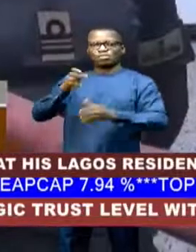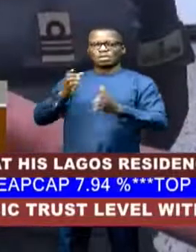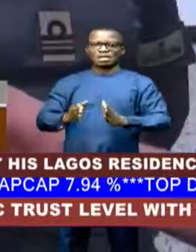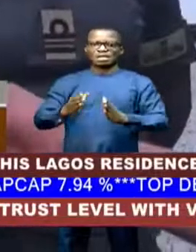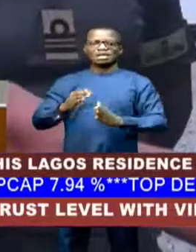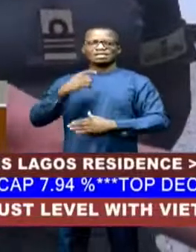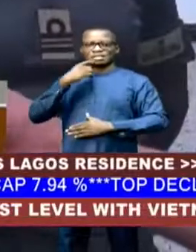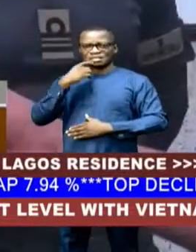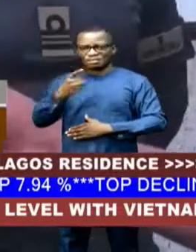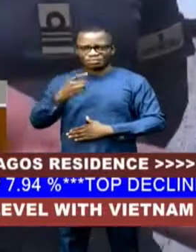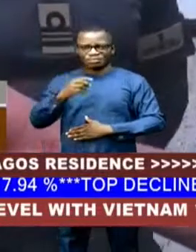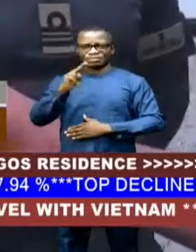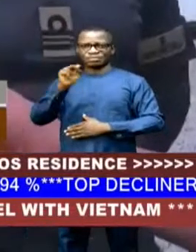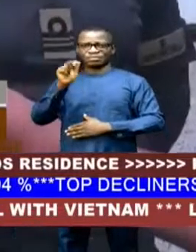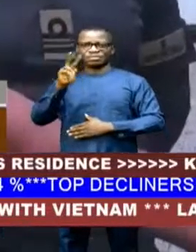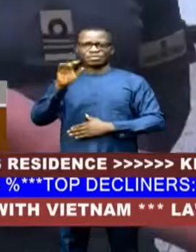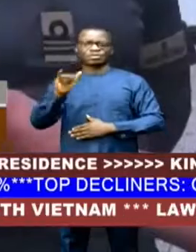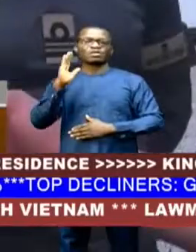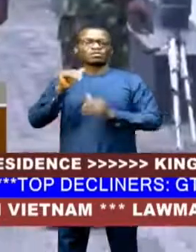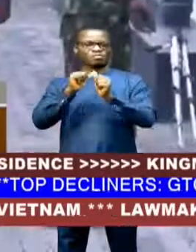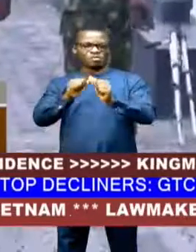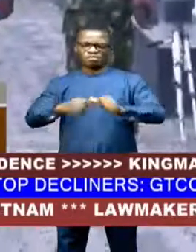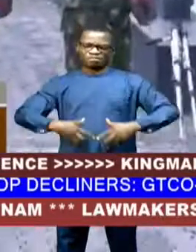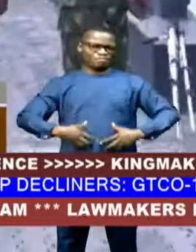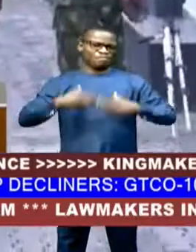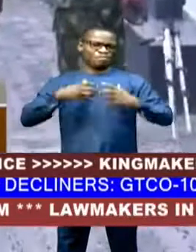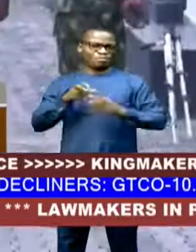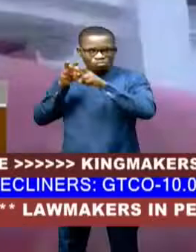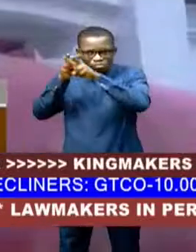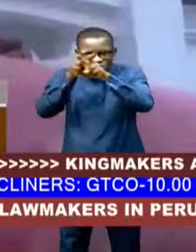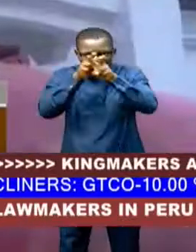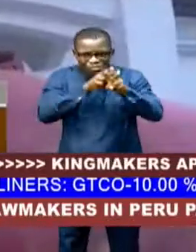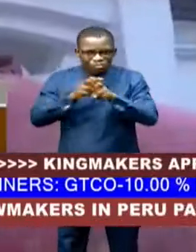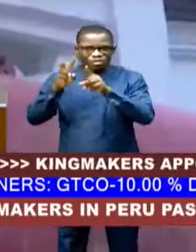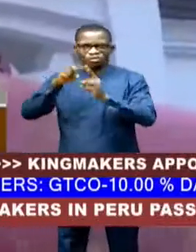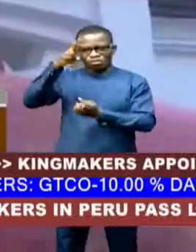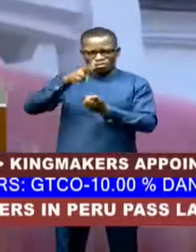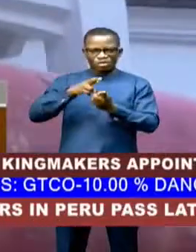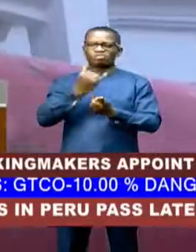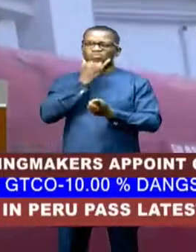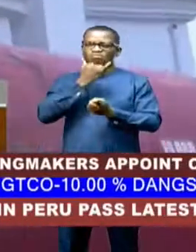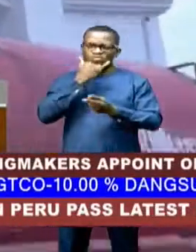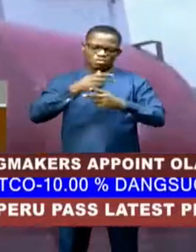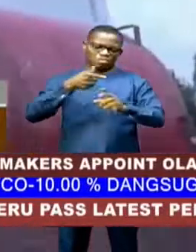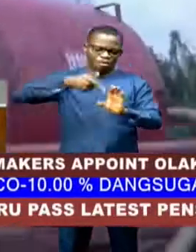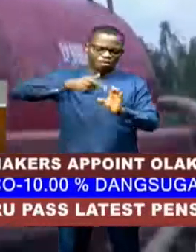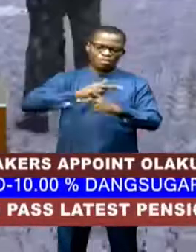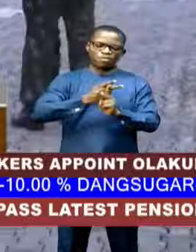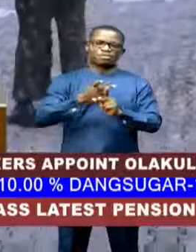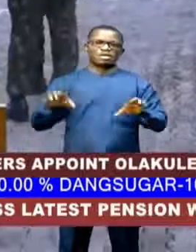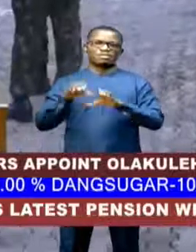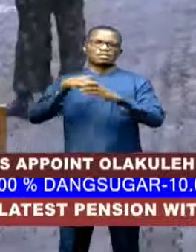Sorosay, the Navy will sustain aggressive surveillance to reduce illegal bunkry activities in the region.